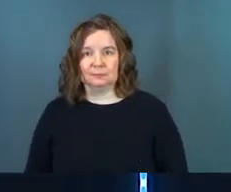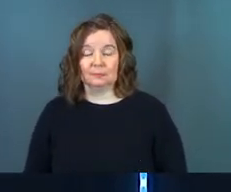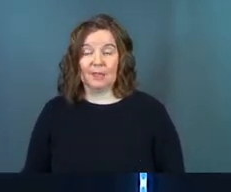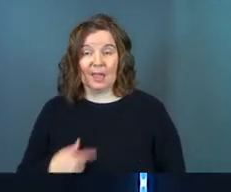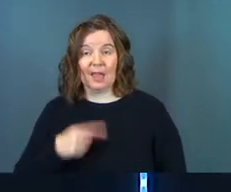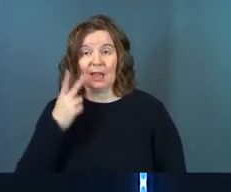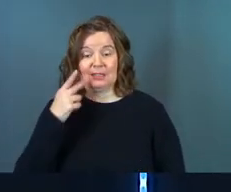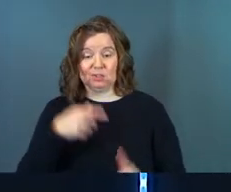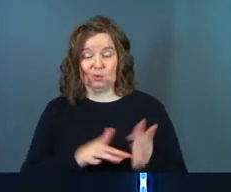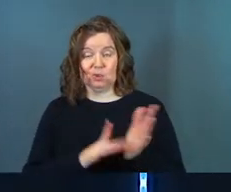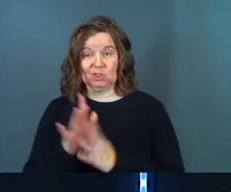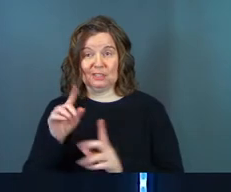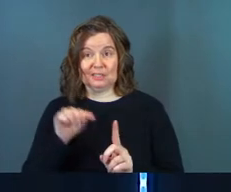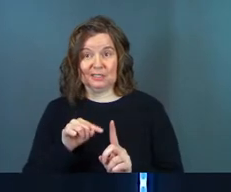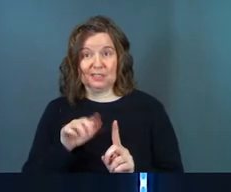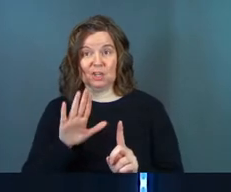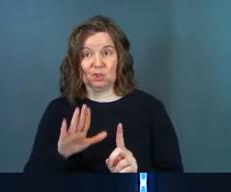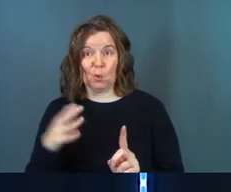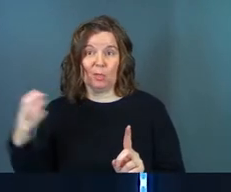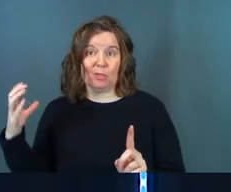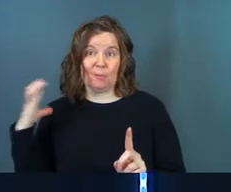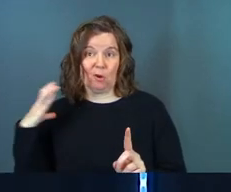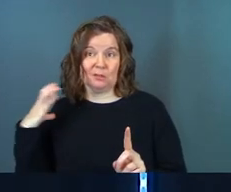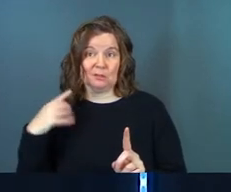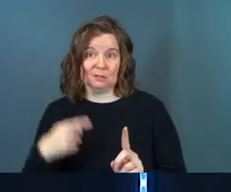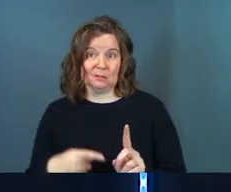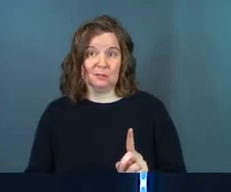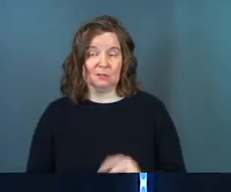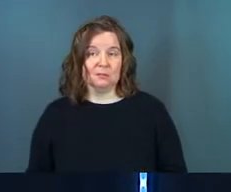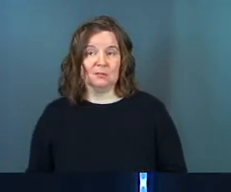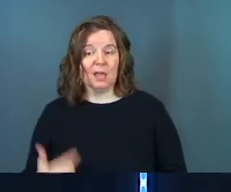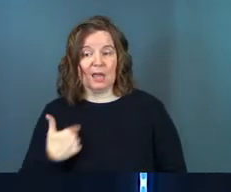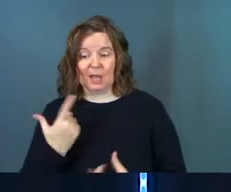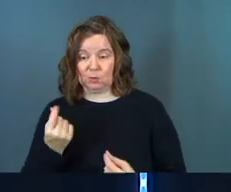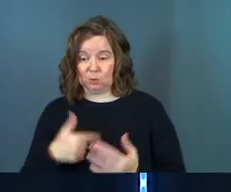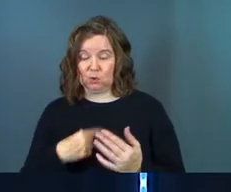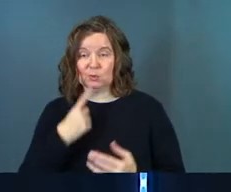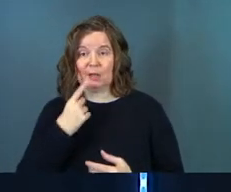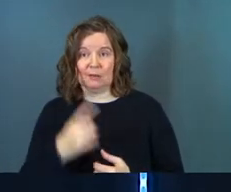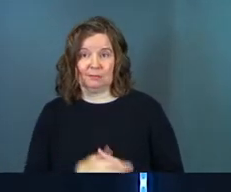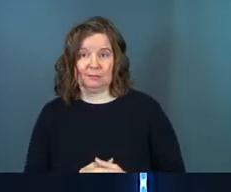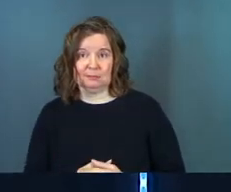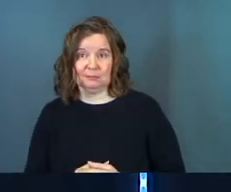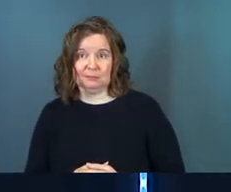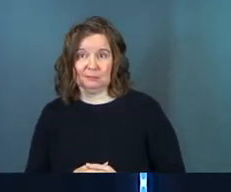And I see you, Jesus, and you're the boss. And I'll do what you say.